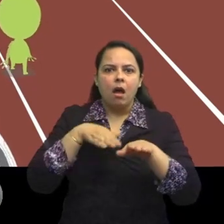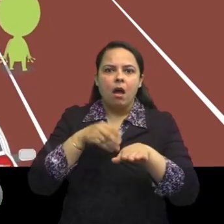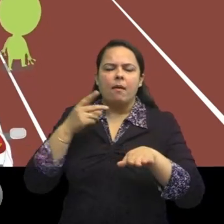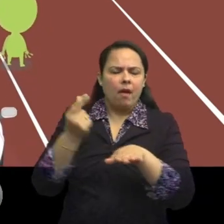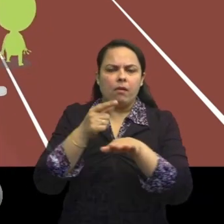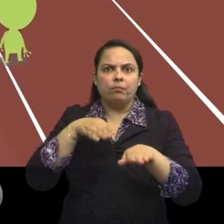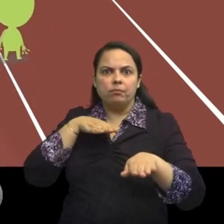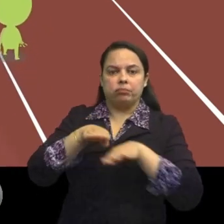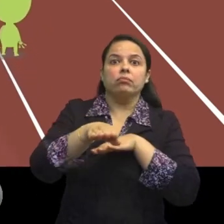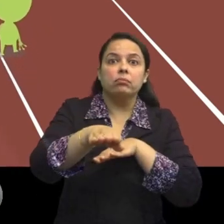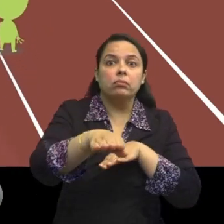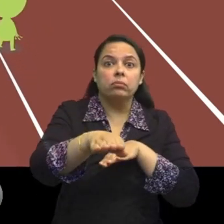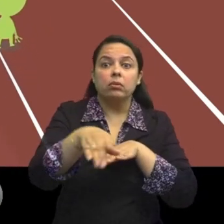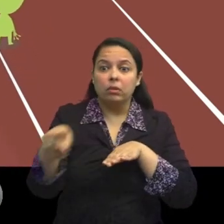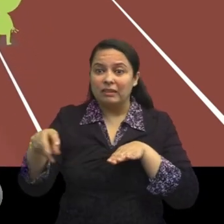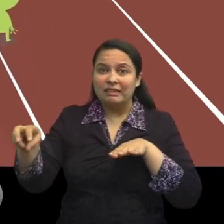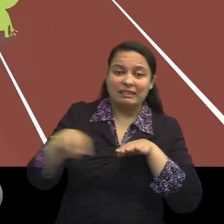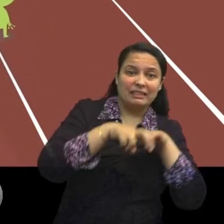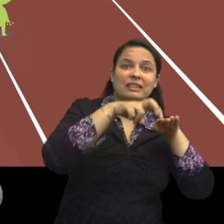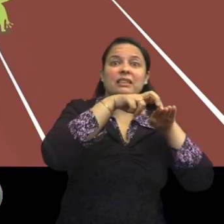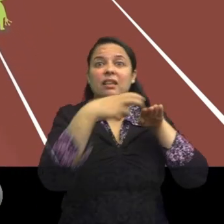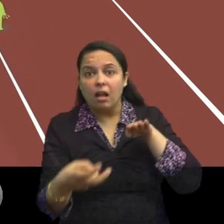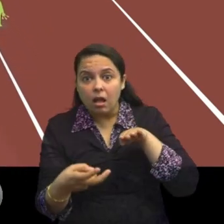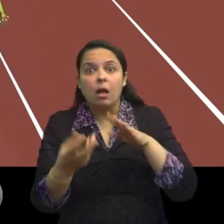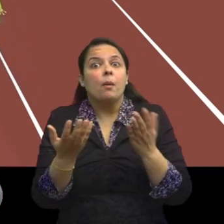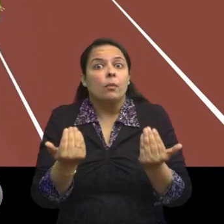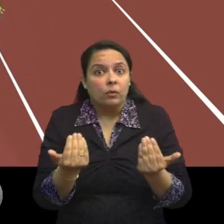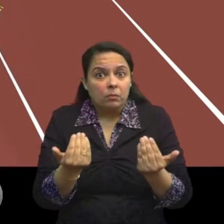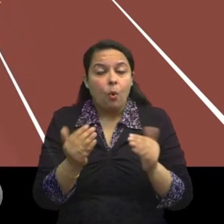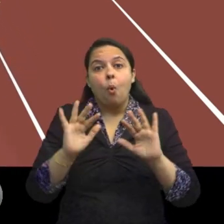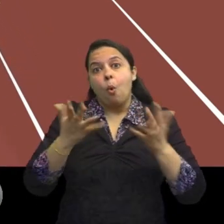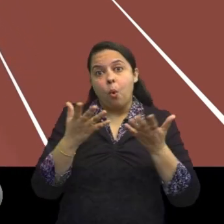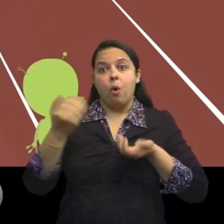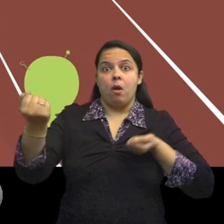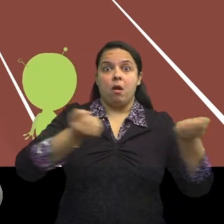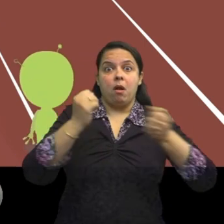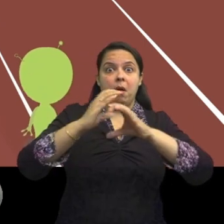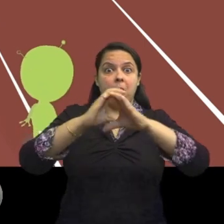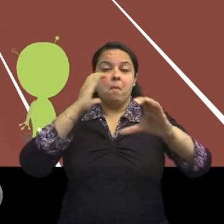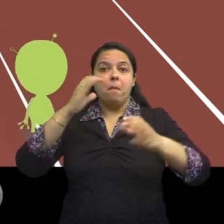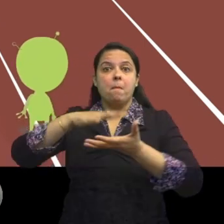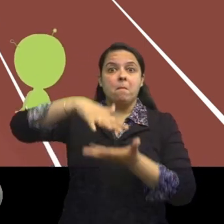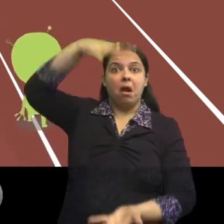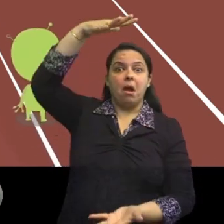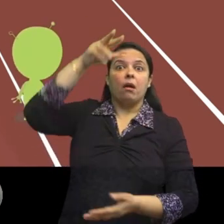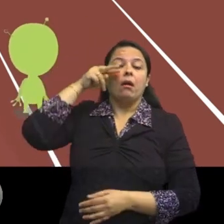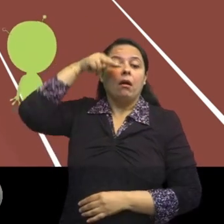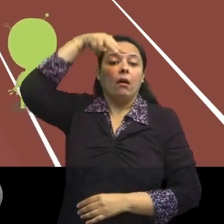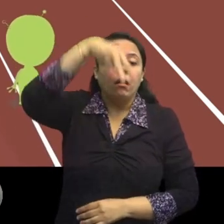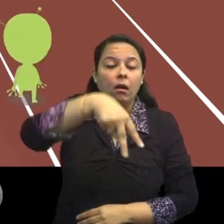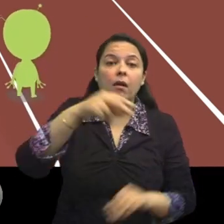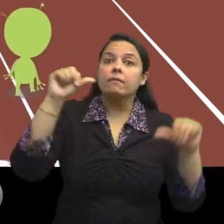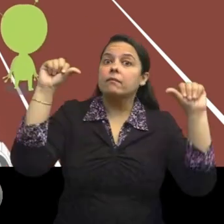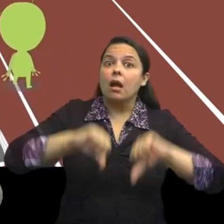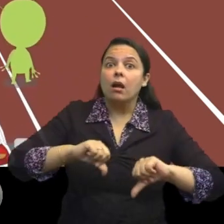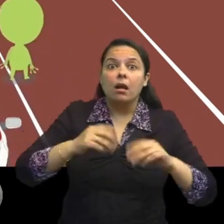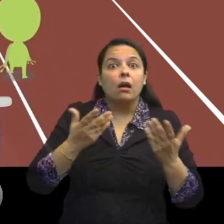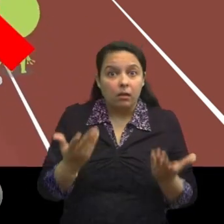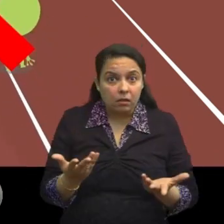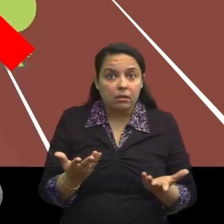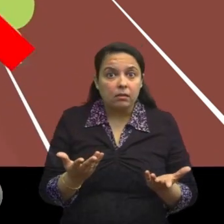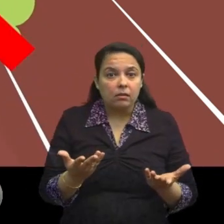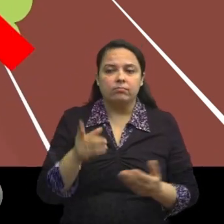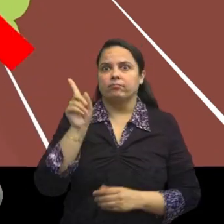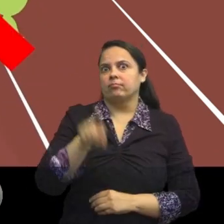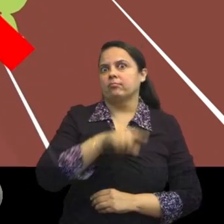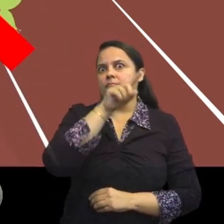Hmm, I guess I already told you that Jojo is doing something wrong again. Yes, you thought it